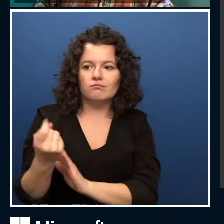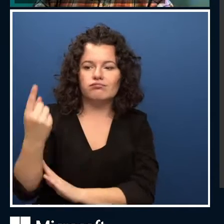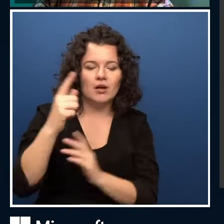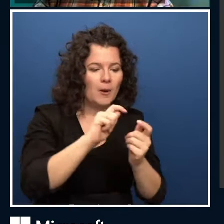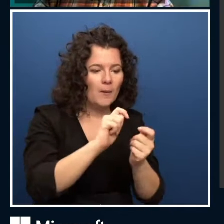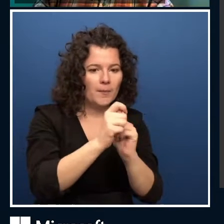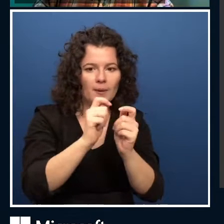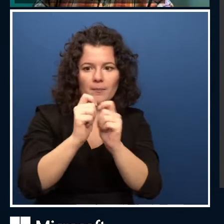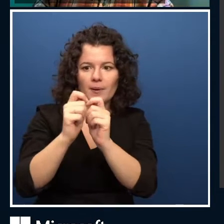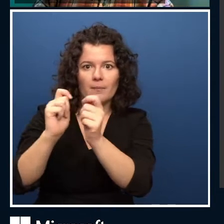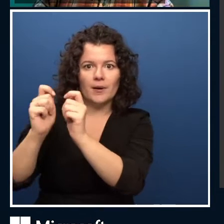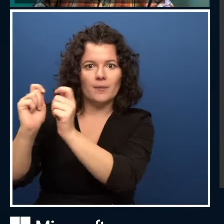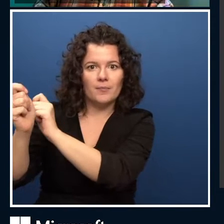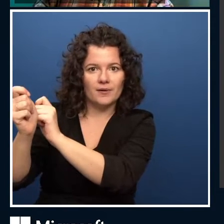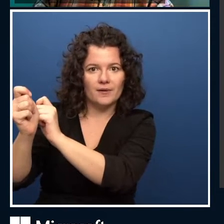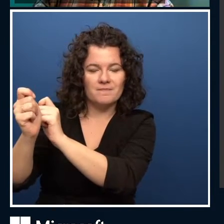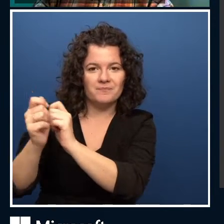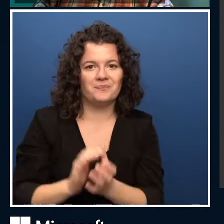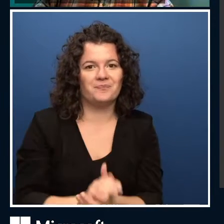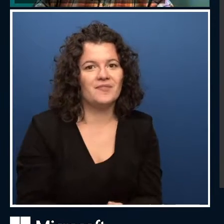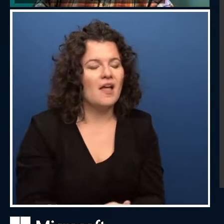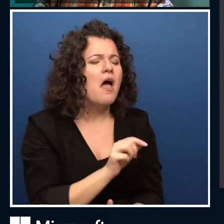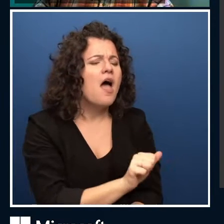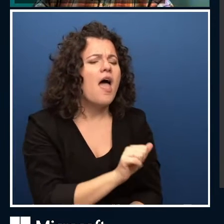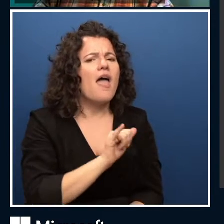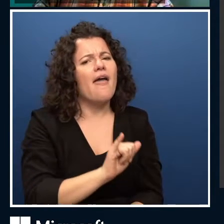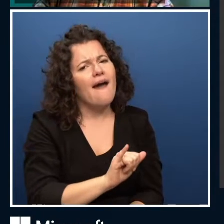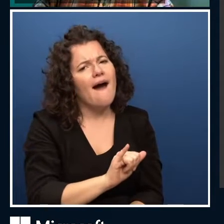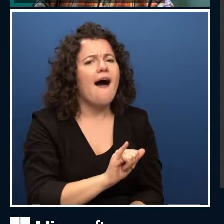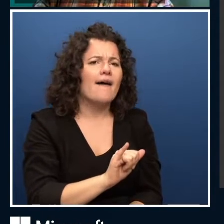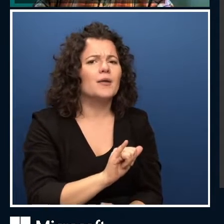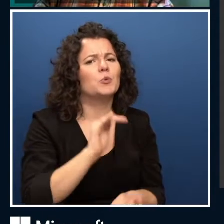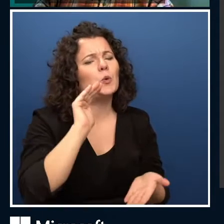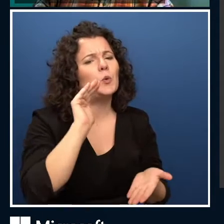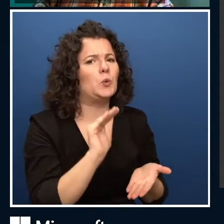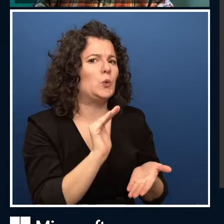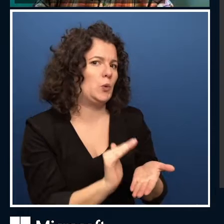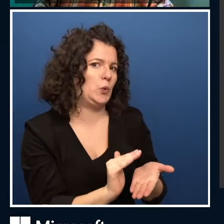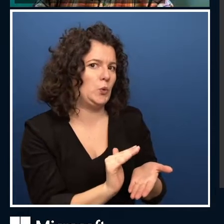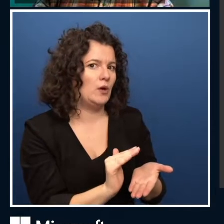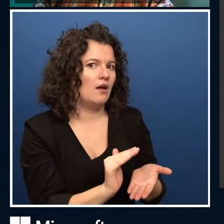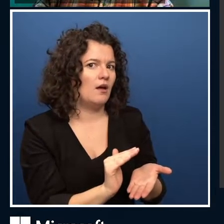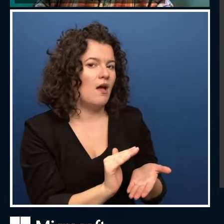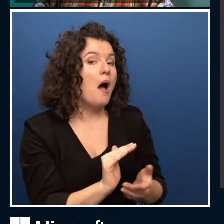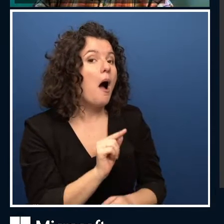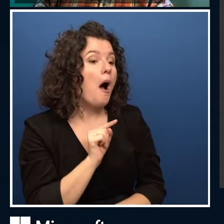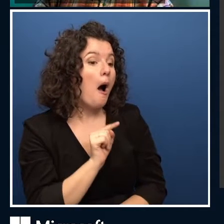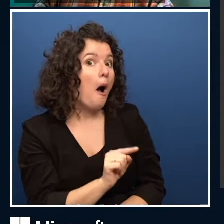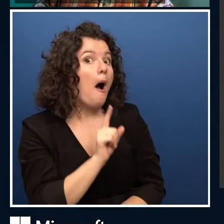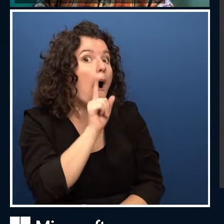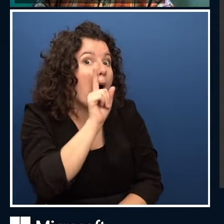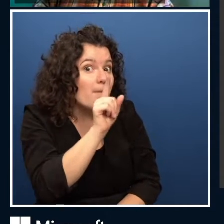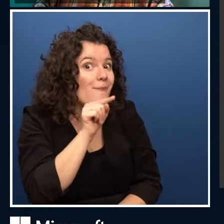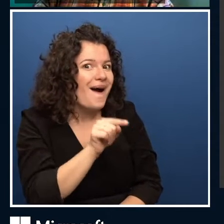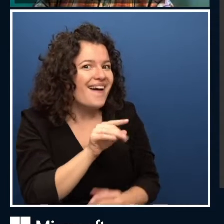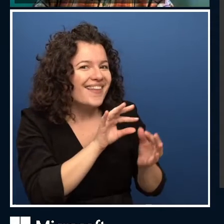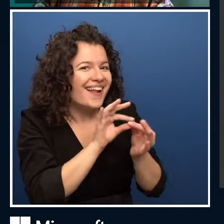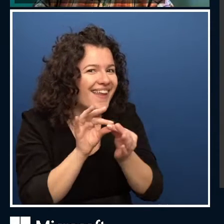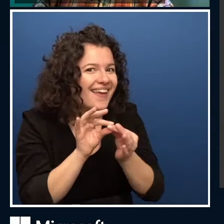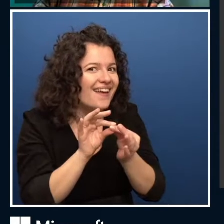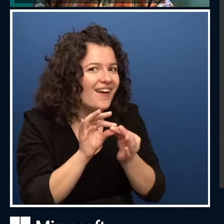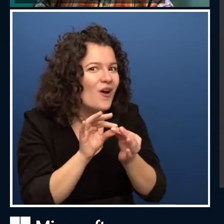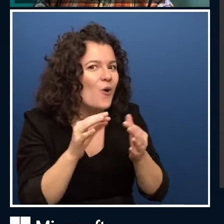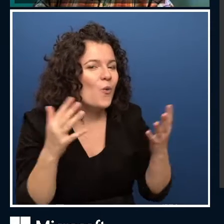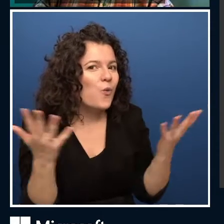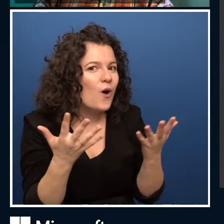expectation was maybe a lot less than what we see today. But realistically, we're still trying to create this idea of what does it mean